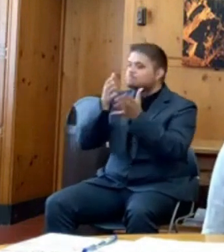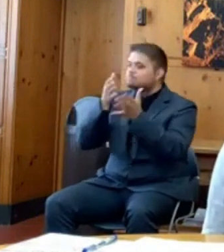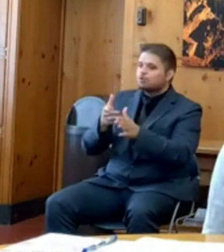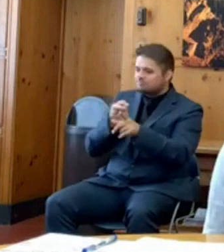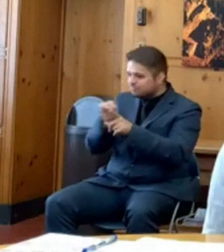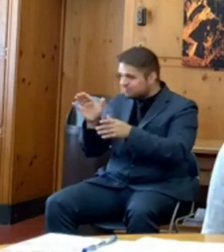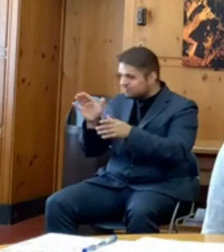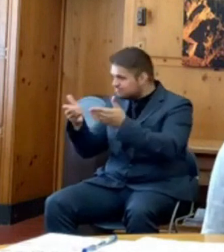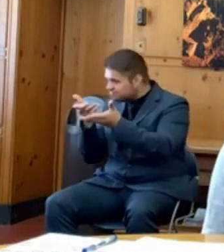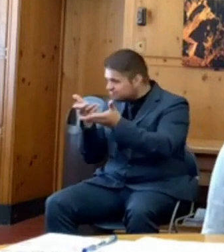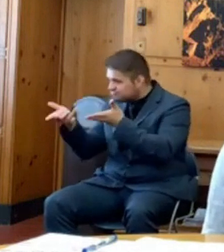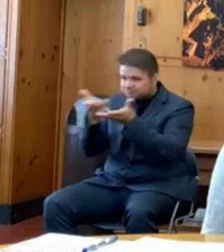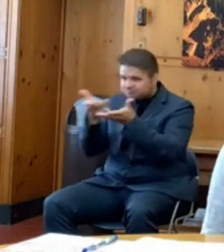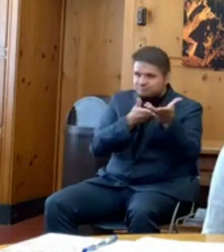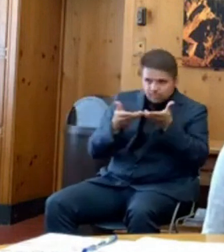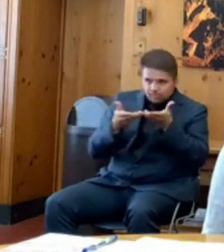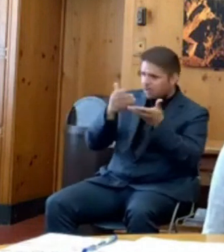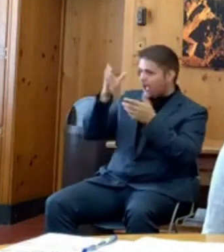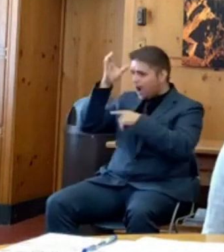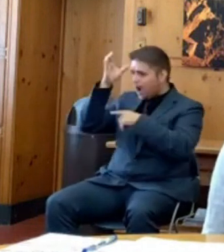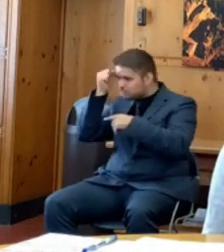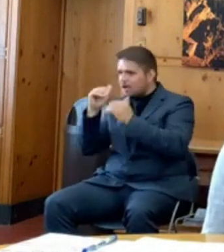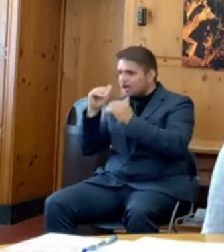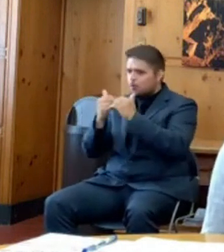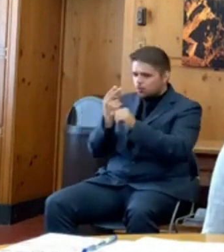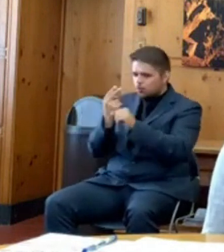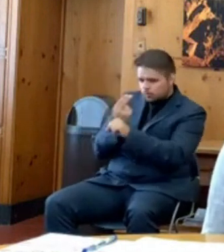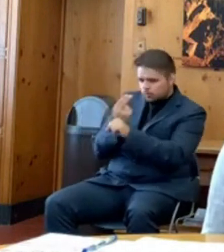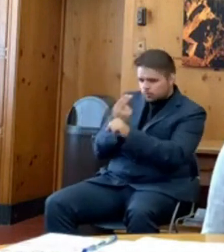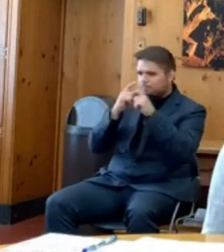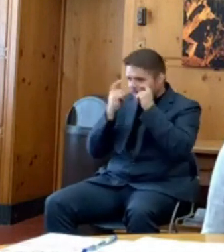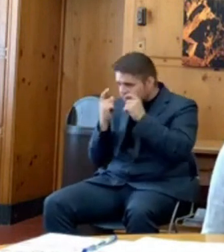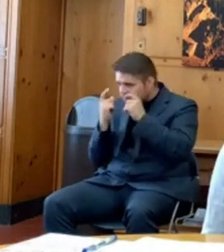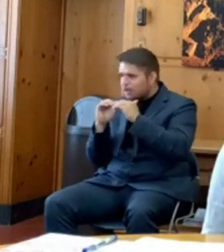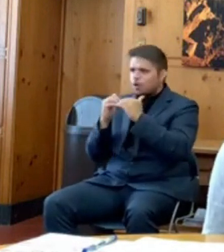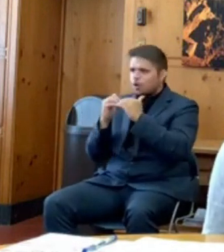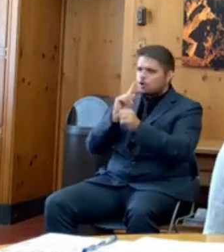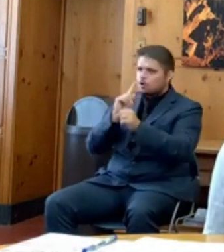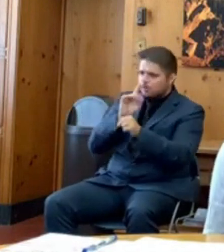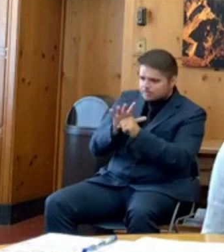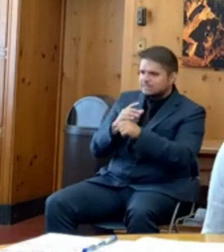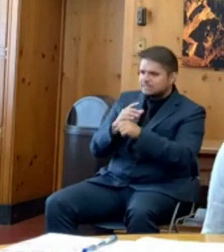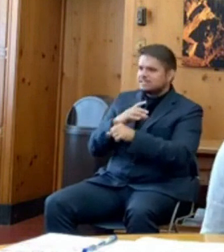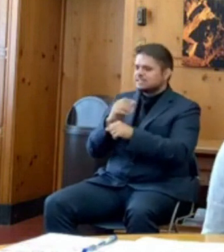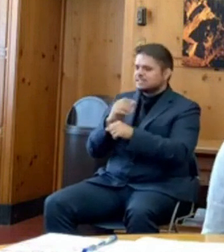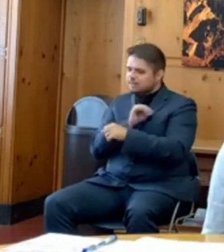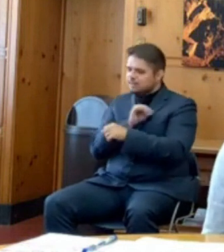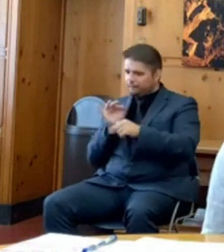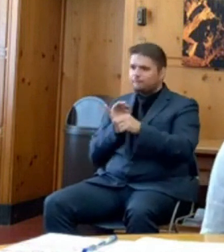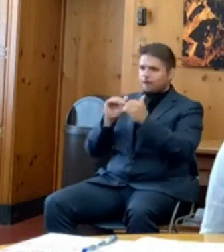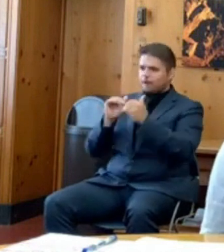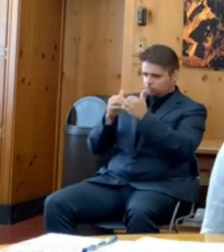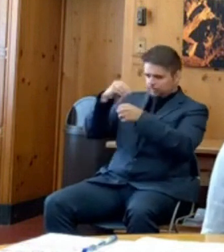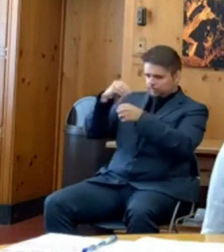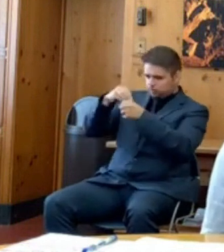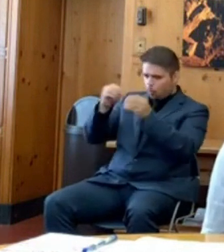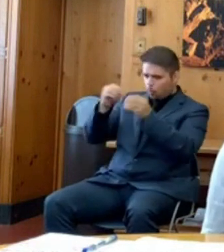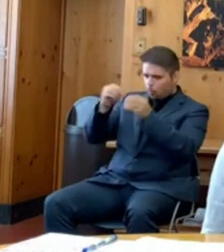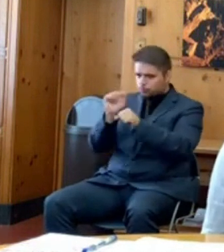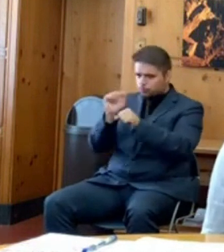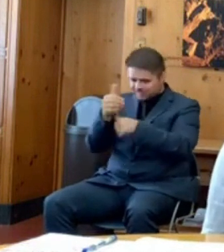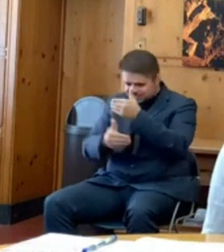common sense way, but also ensure that staff and employees working in office buildings are protected.